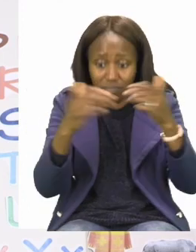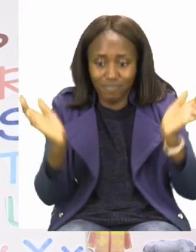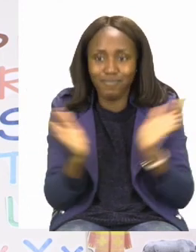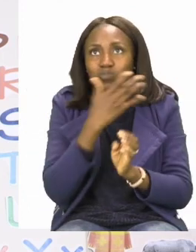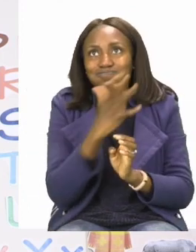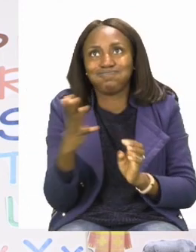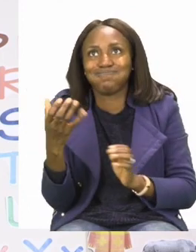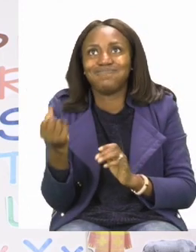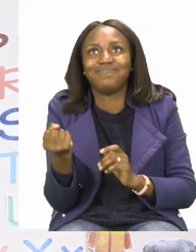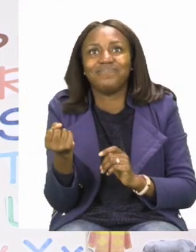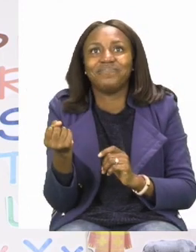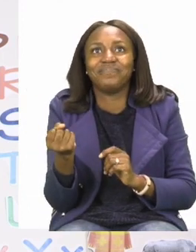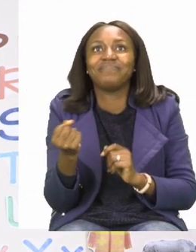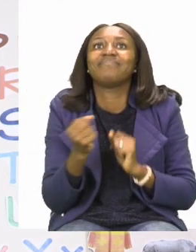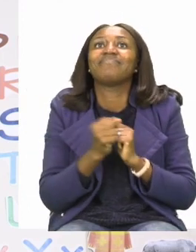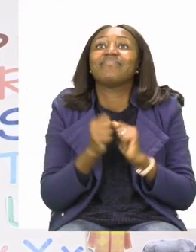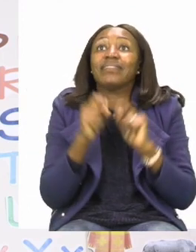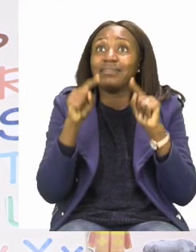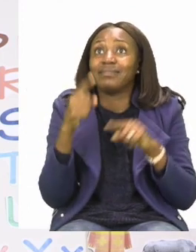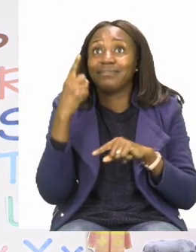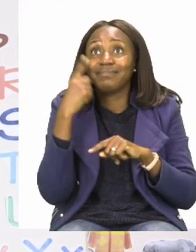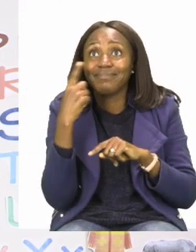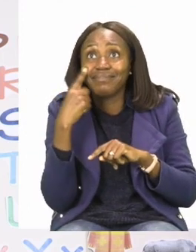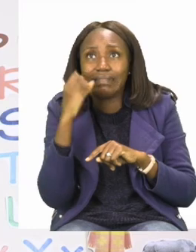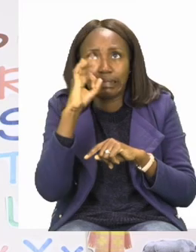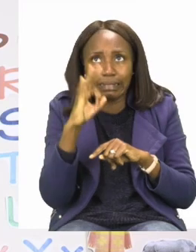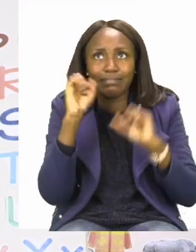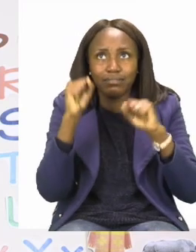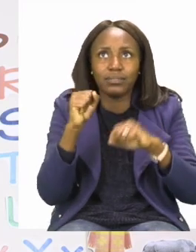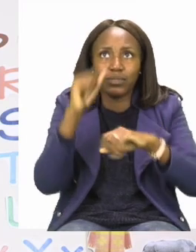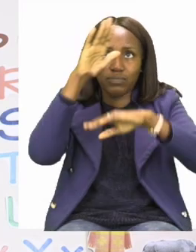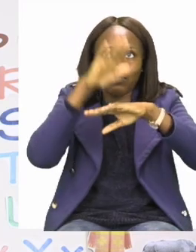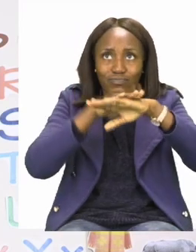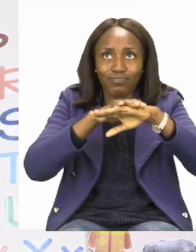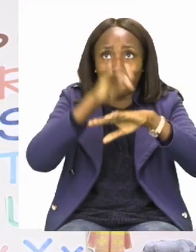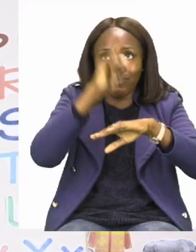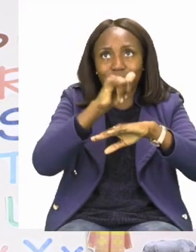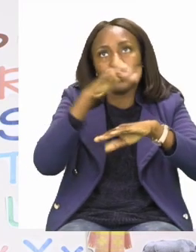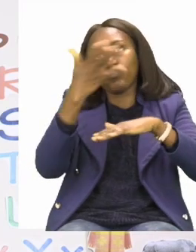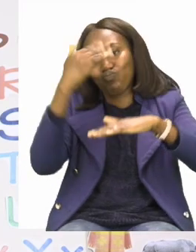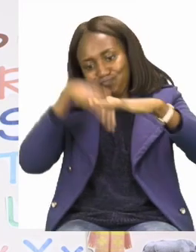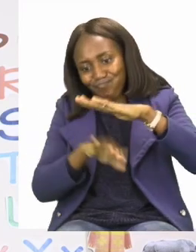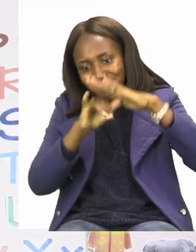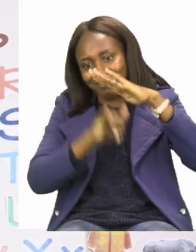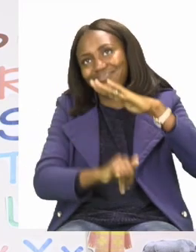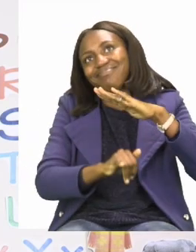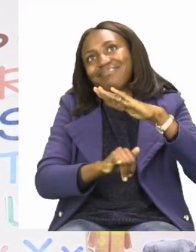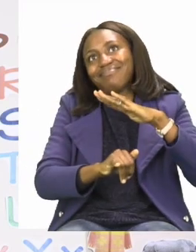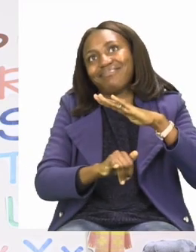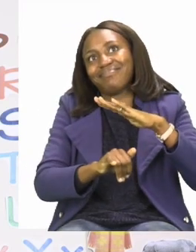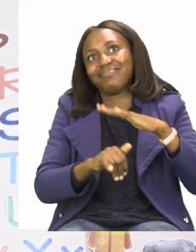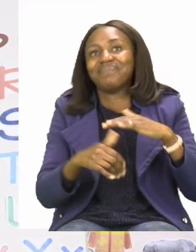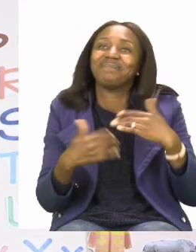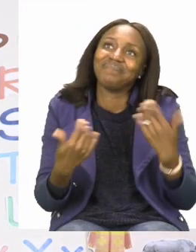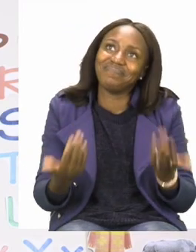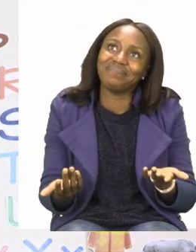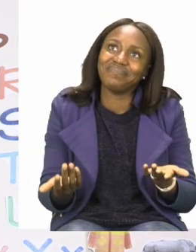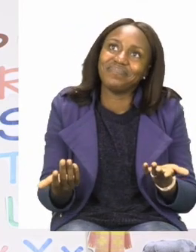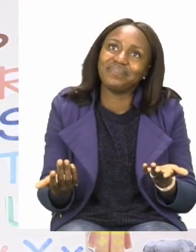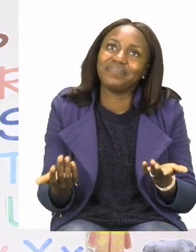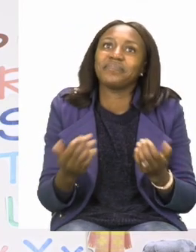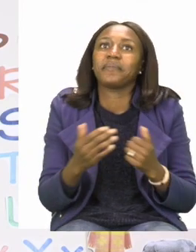So, you will be able to see whether that item is going to float, which means stay on top of the water,